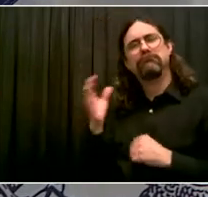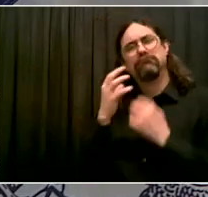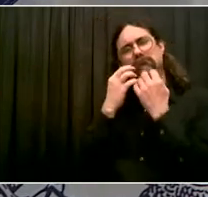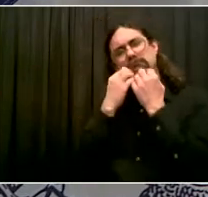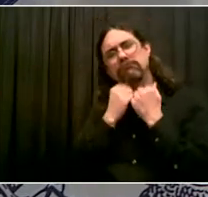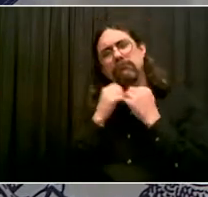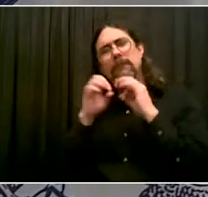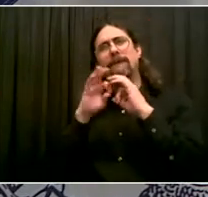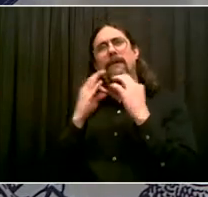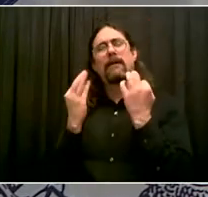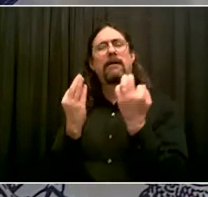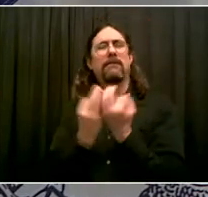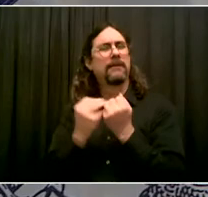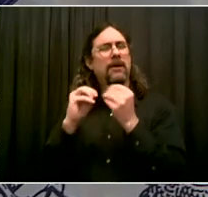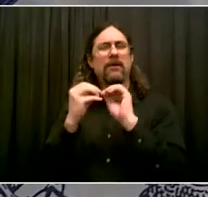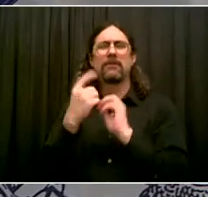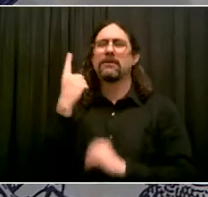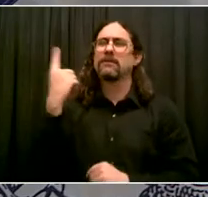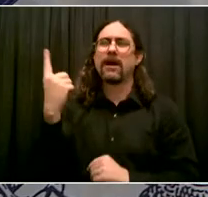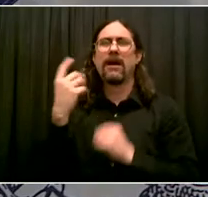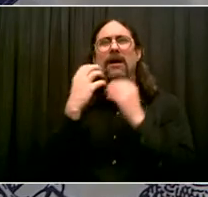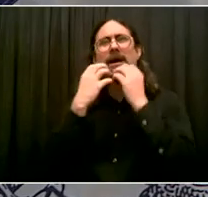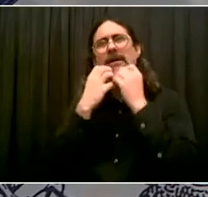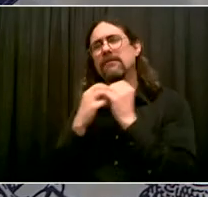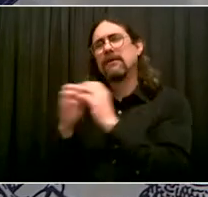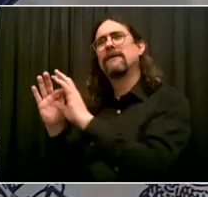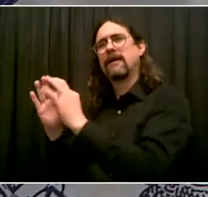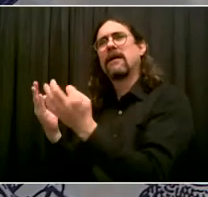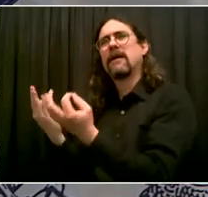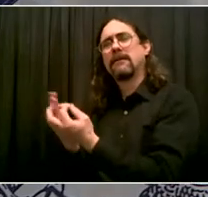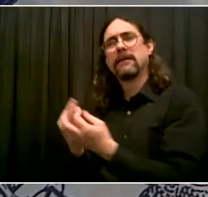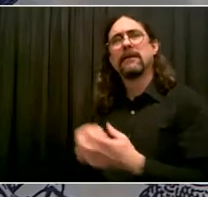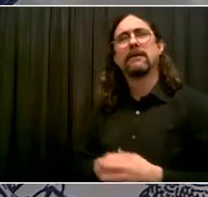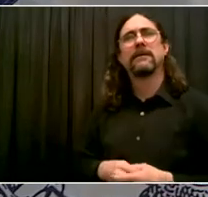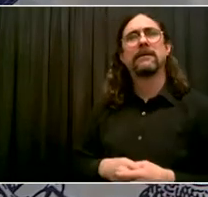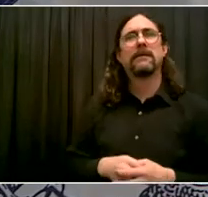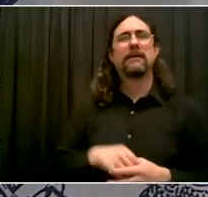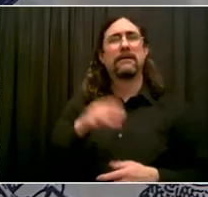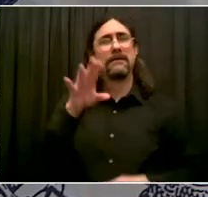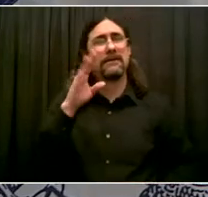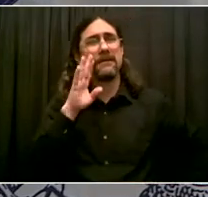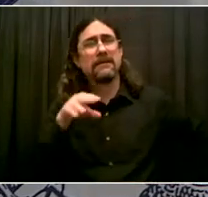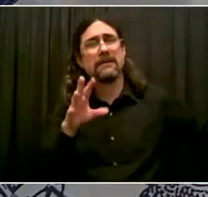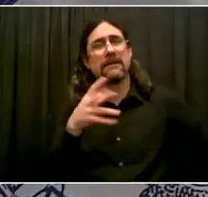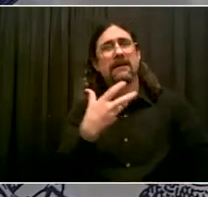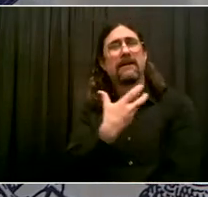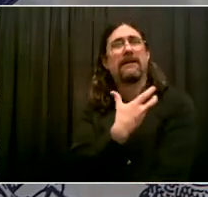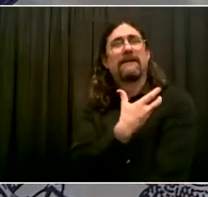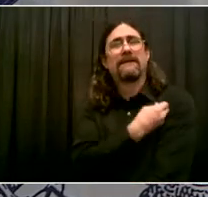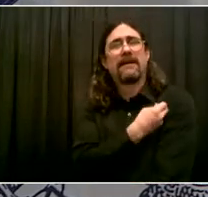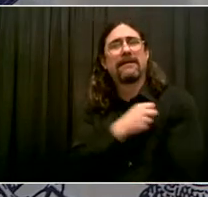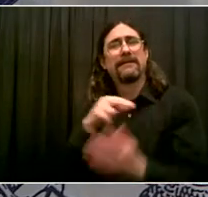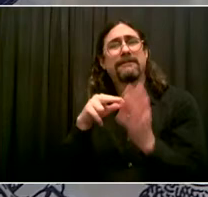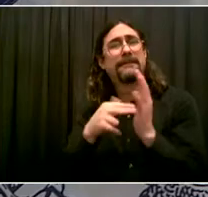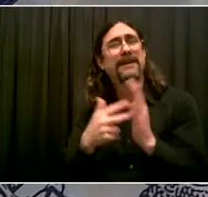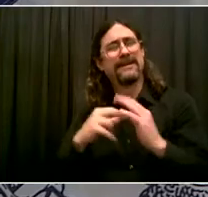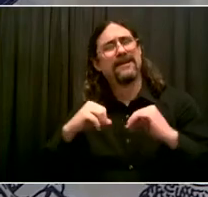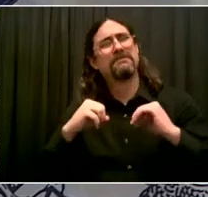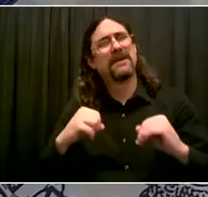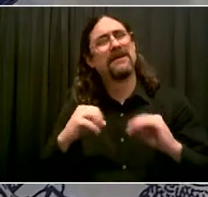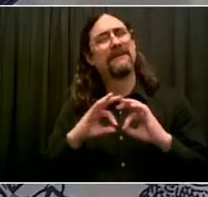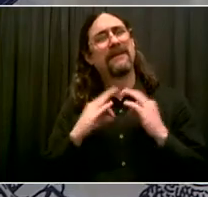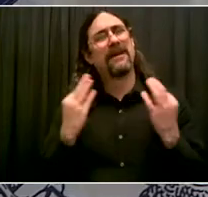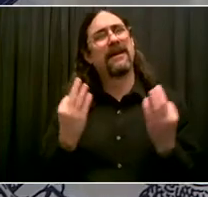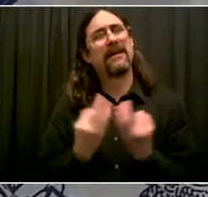in your home. And you're also able to see your children, your grandchildren, whoever it is in your life you love. You're able to see them again.